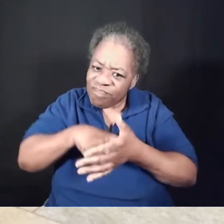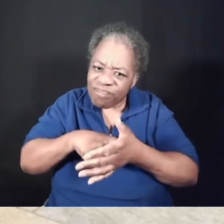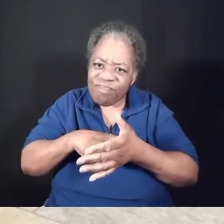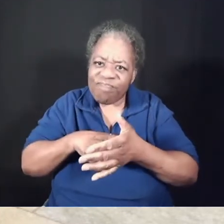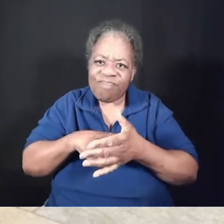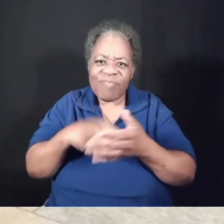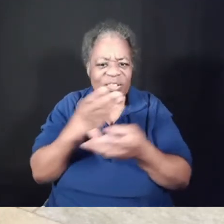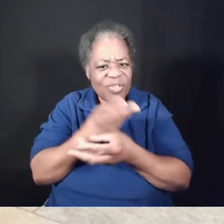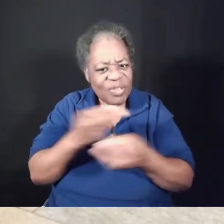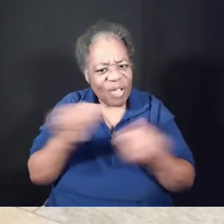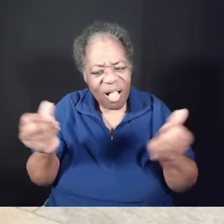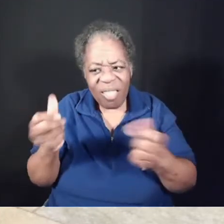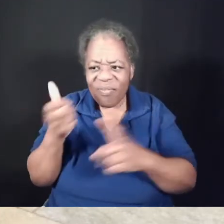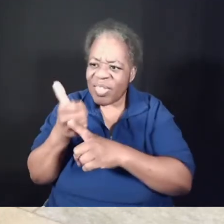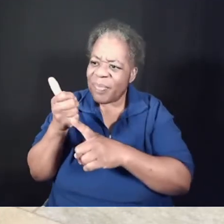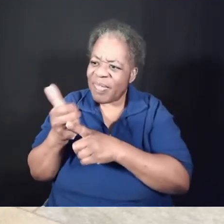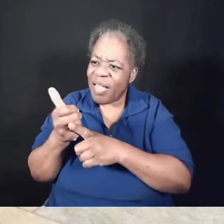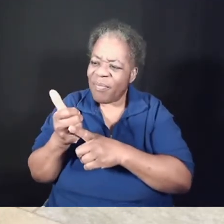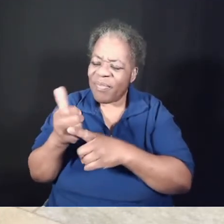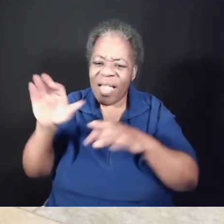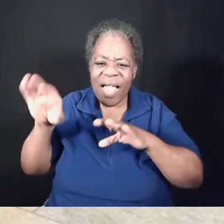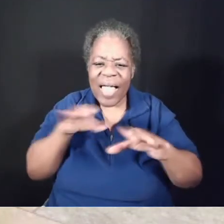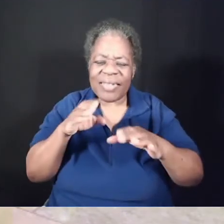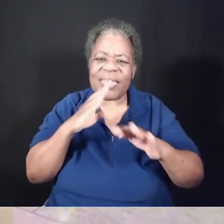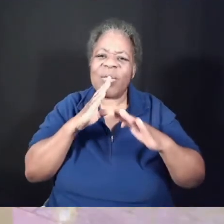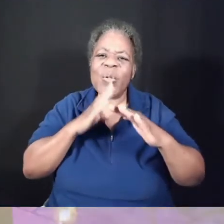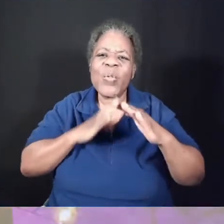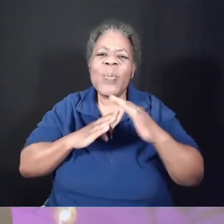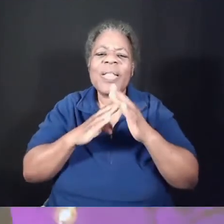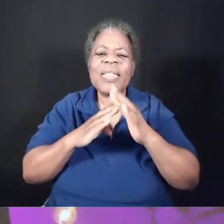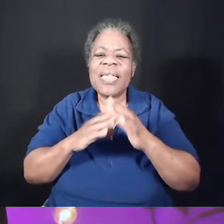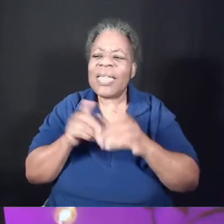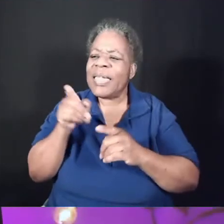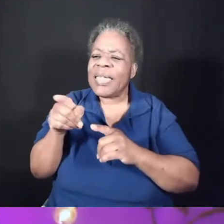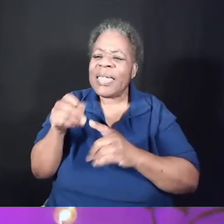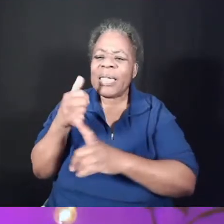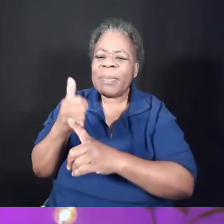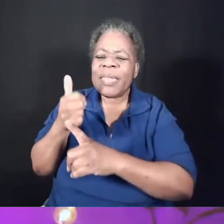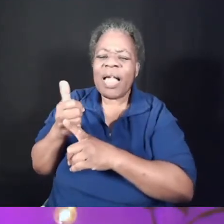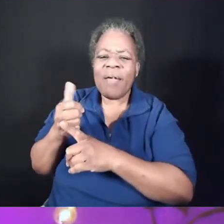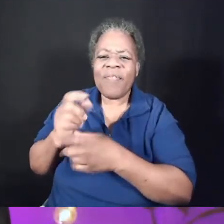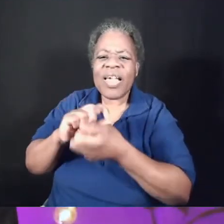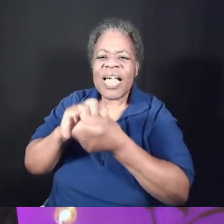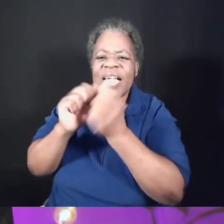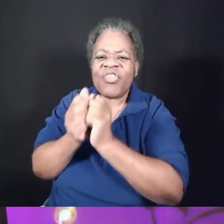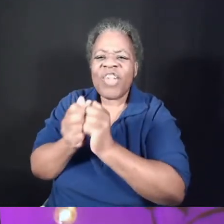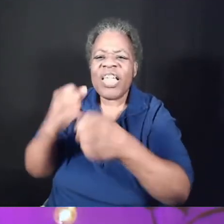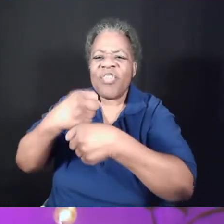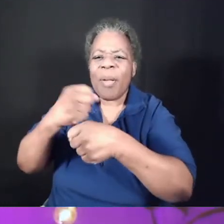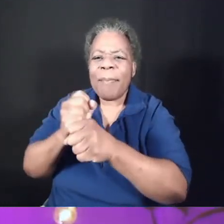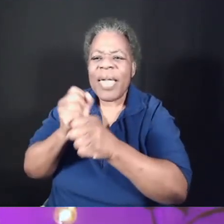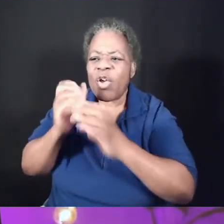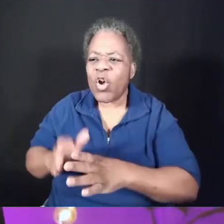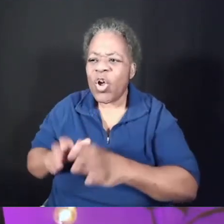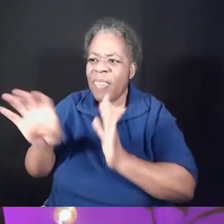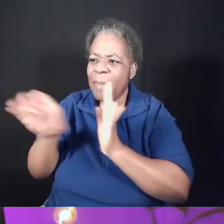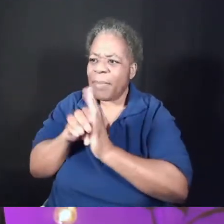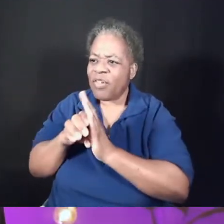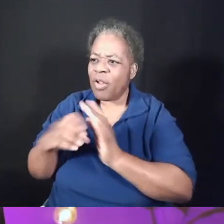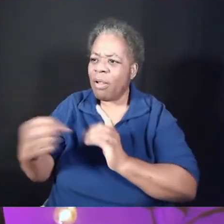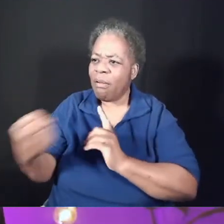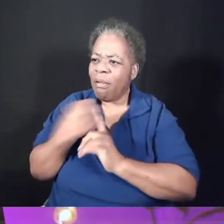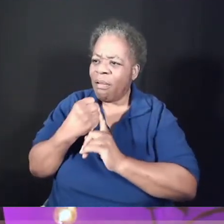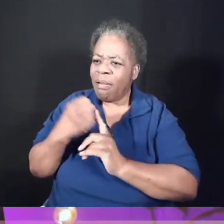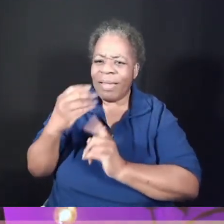He was acting in humility as a changemaker. And his service through this picture impacted me. I've never actually forgotten it.